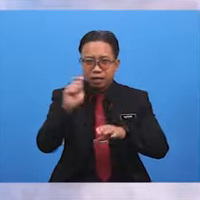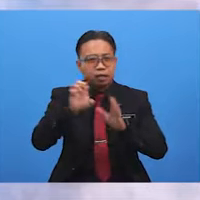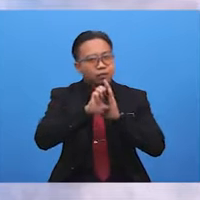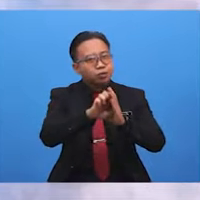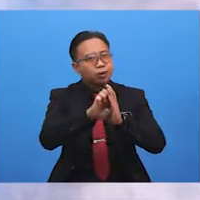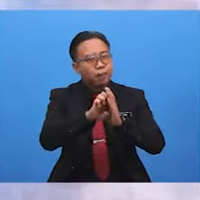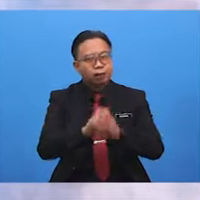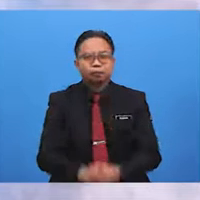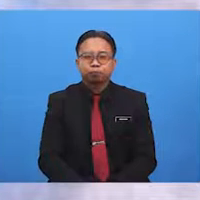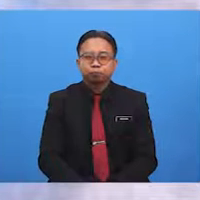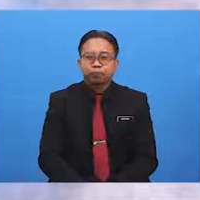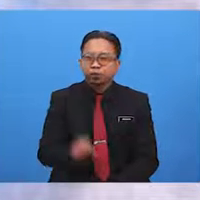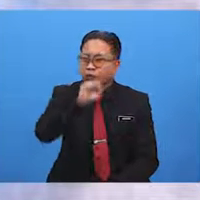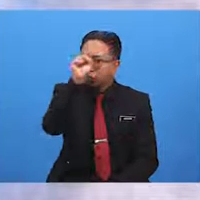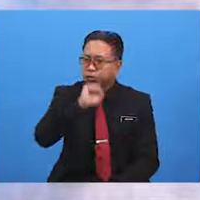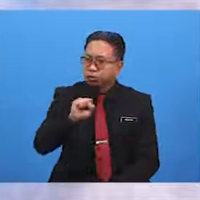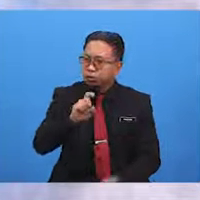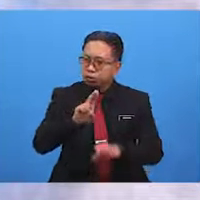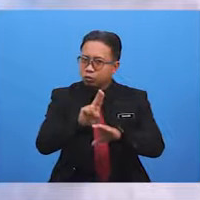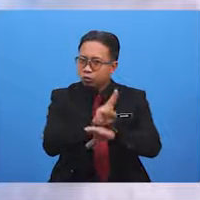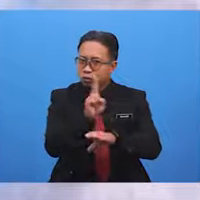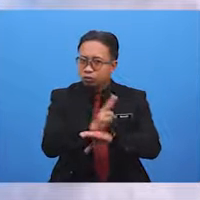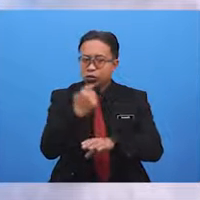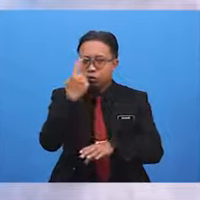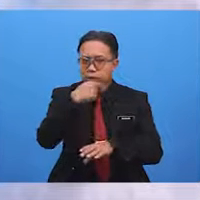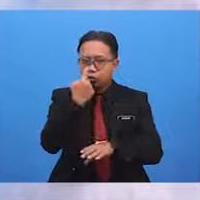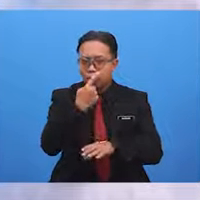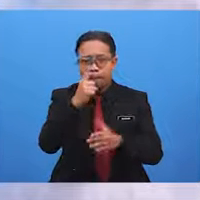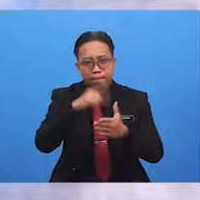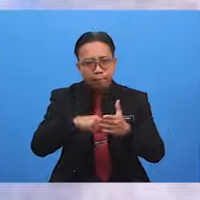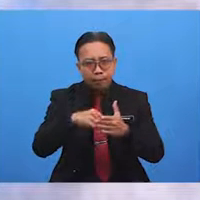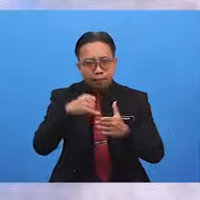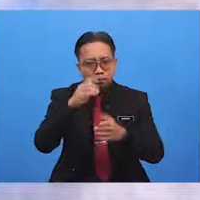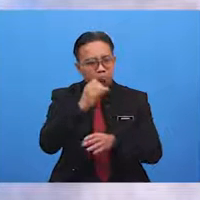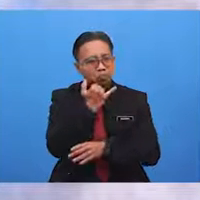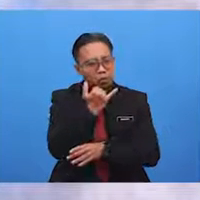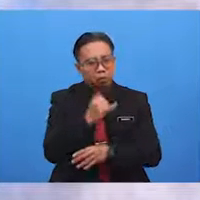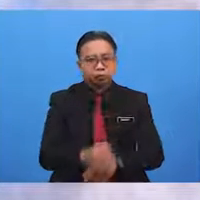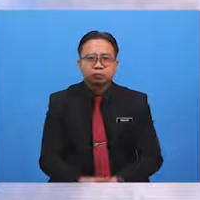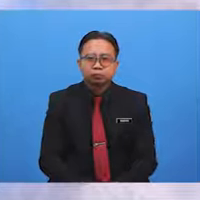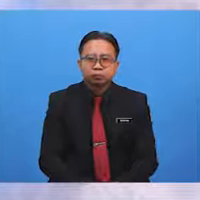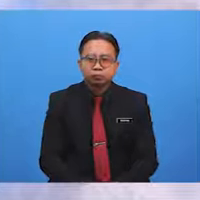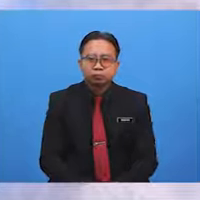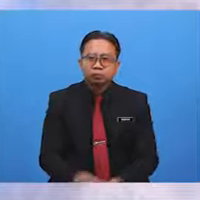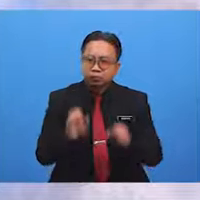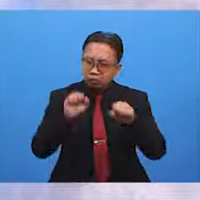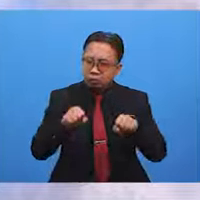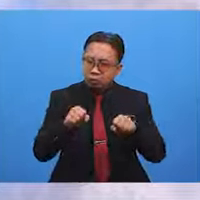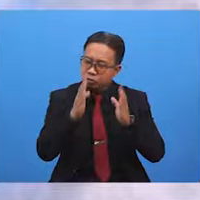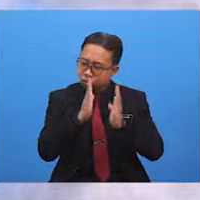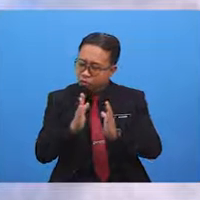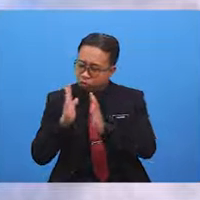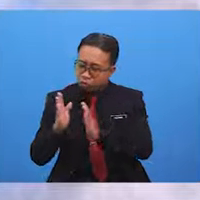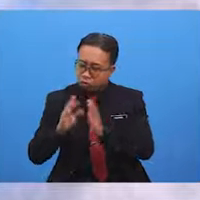This question uses the word who, but it's incorrect. Can you please rearrange